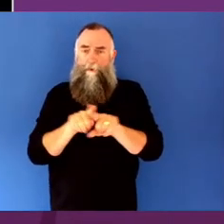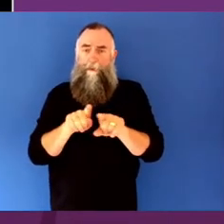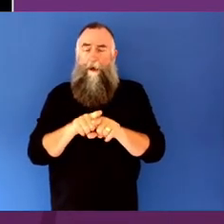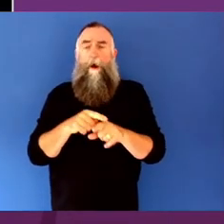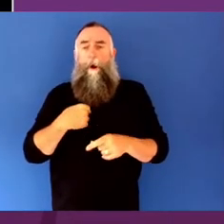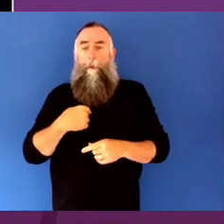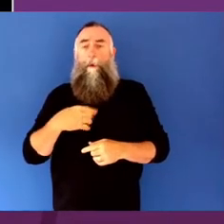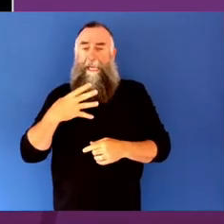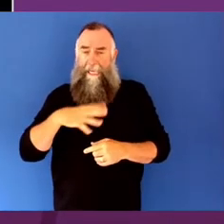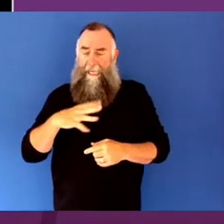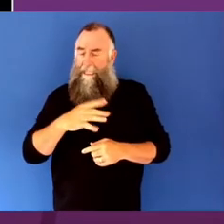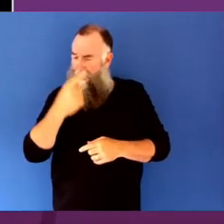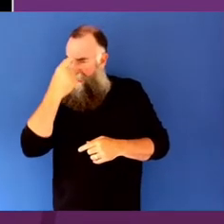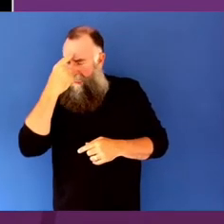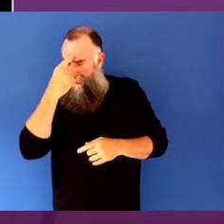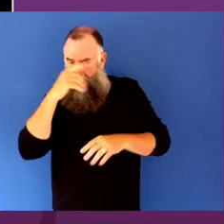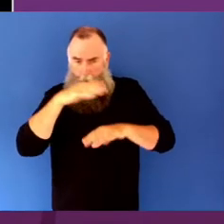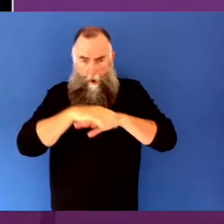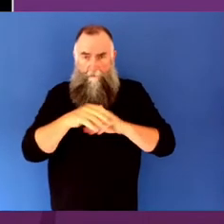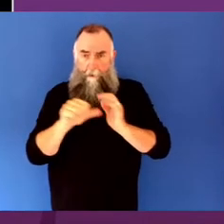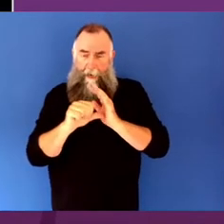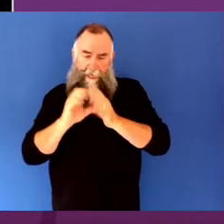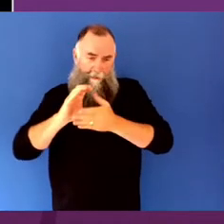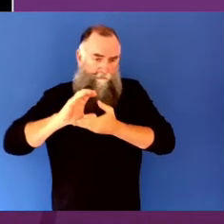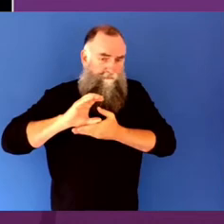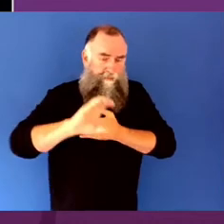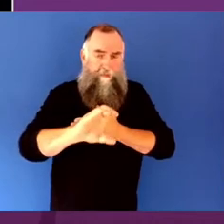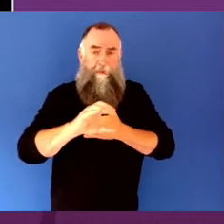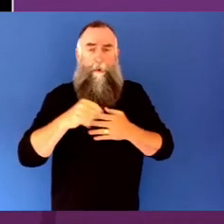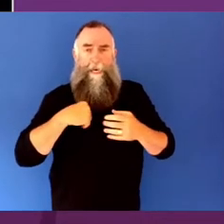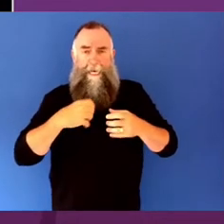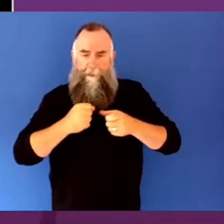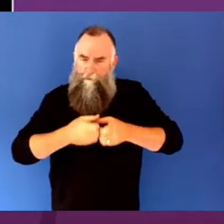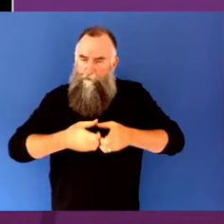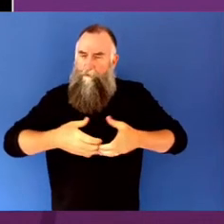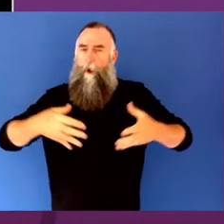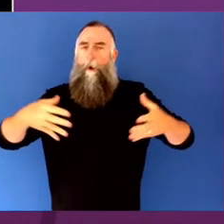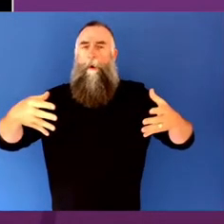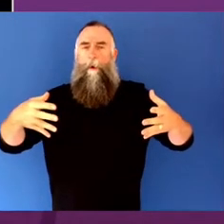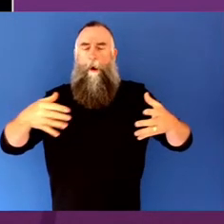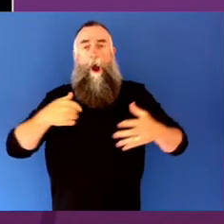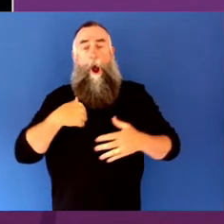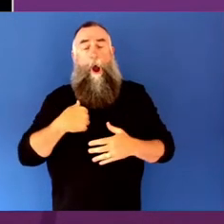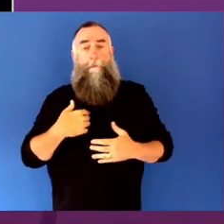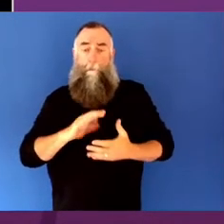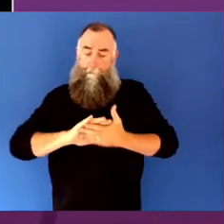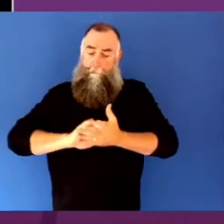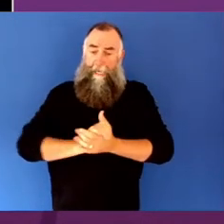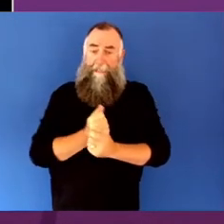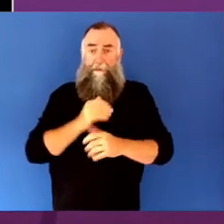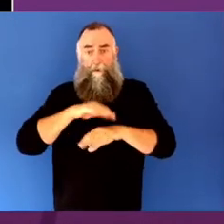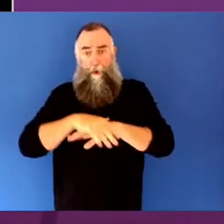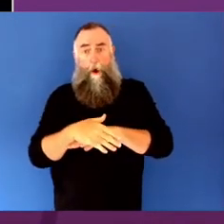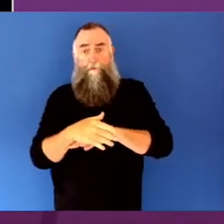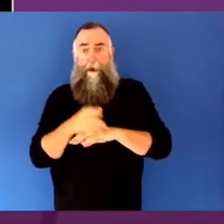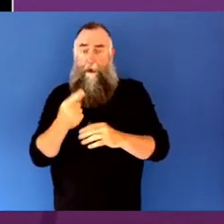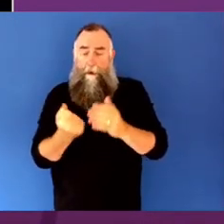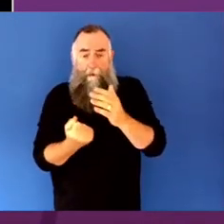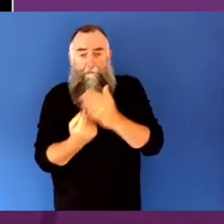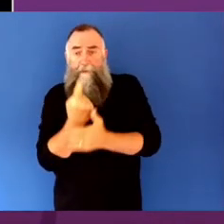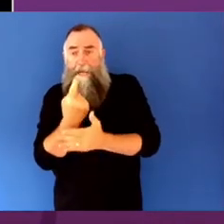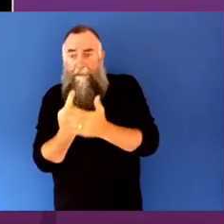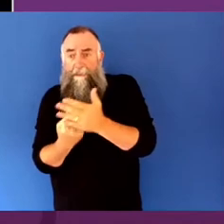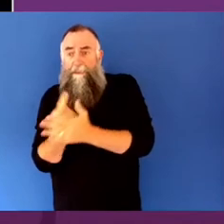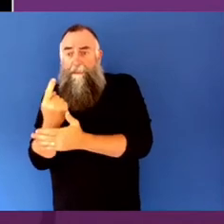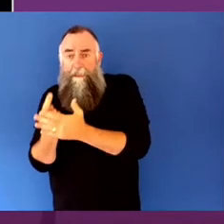Expand. And I am pleased that a number of the events funded under RISE do have a very